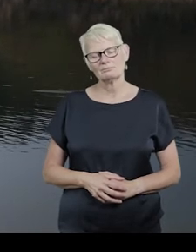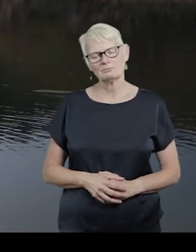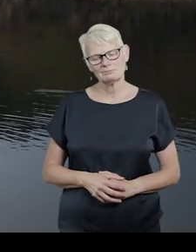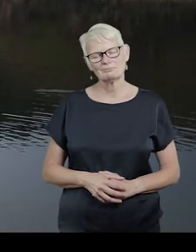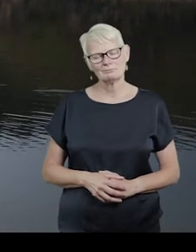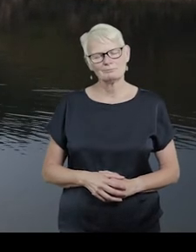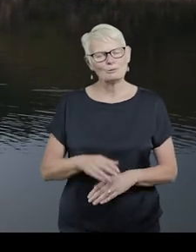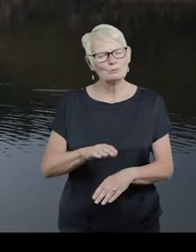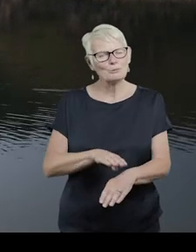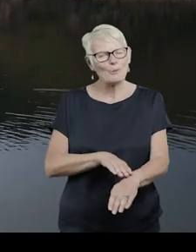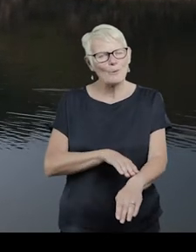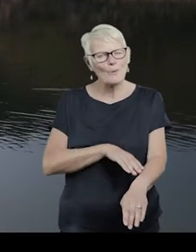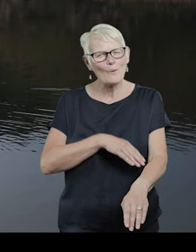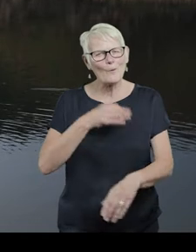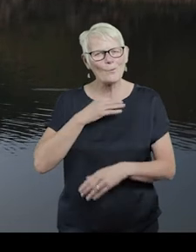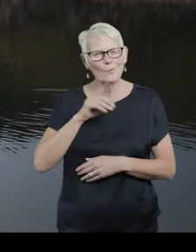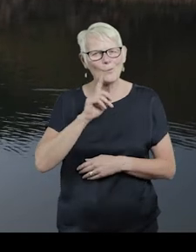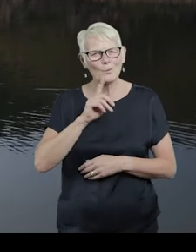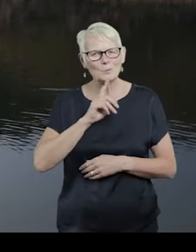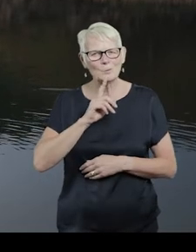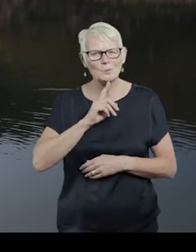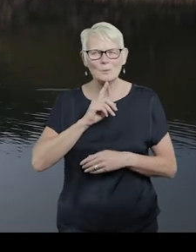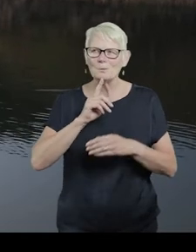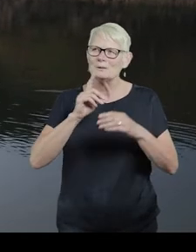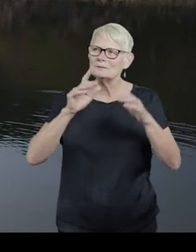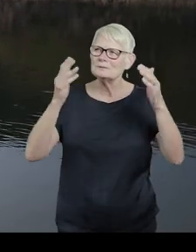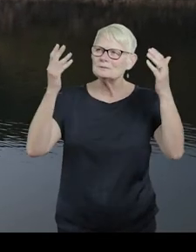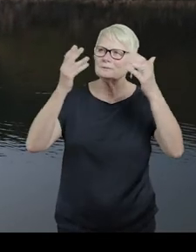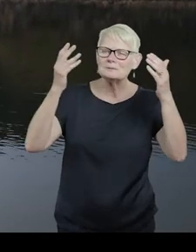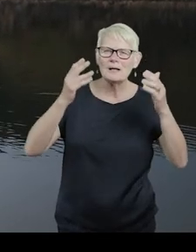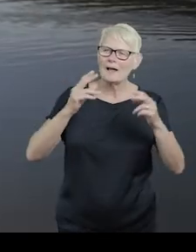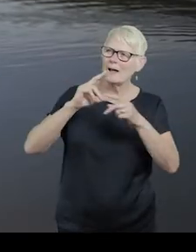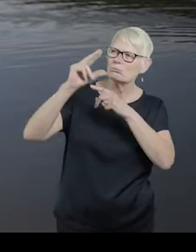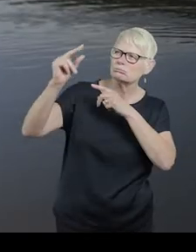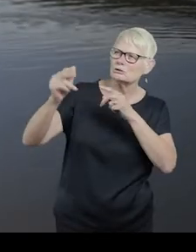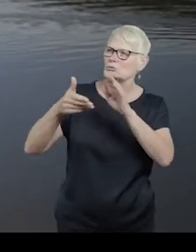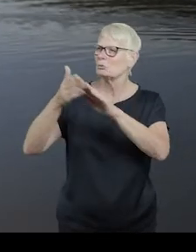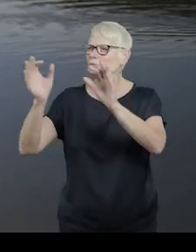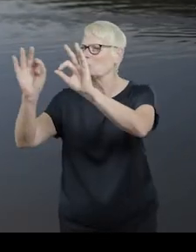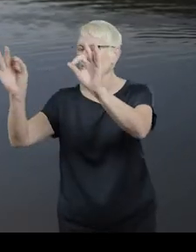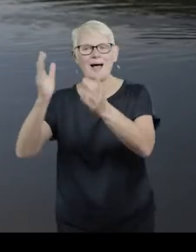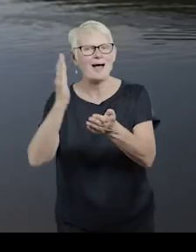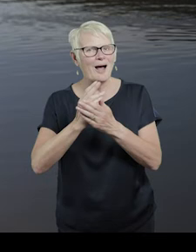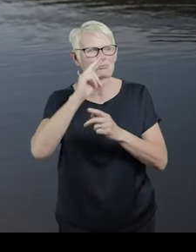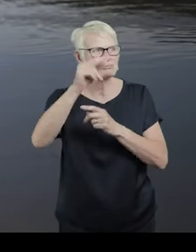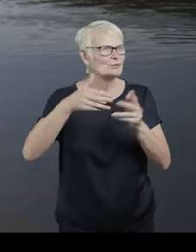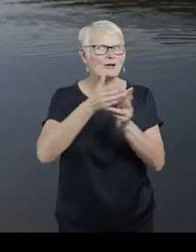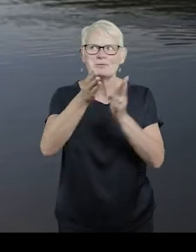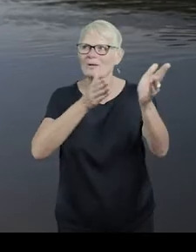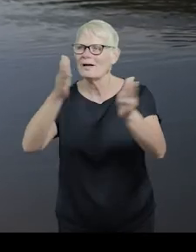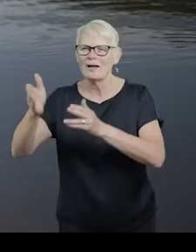Slow water woman, dusk, facing a bridge to nowhere and everywhere,